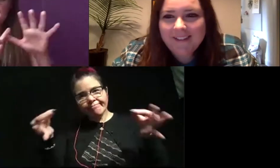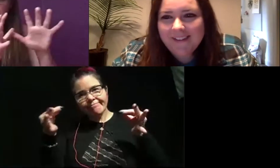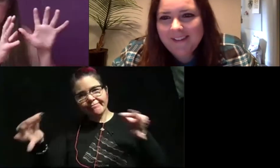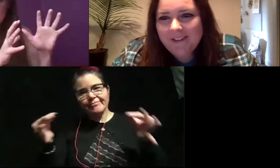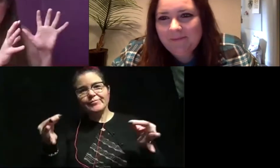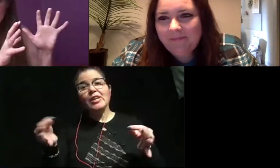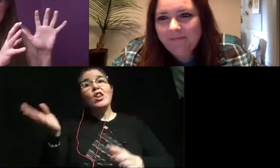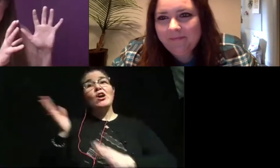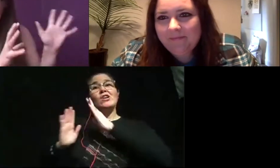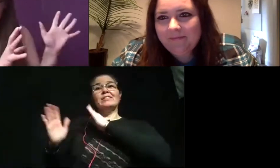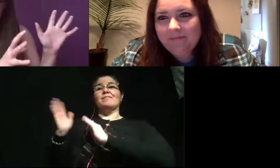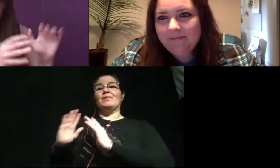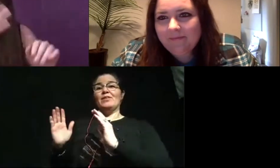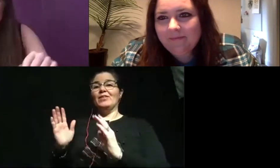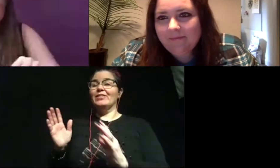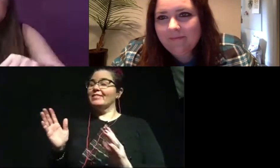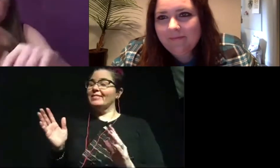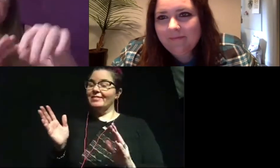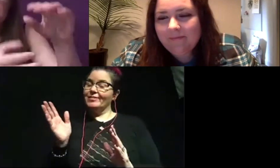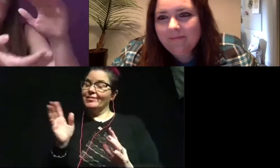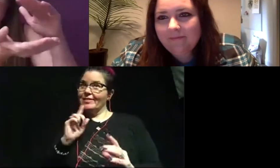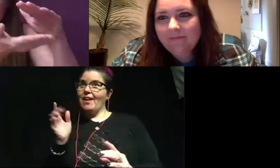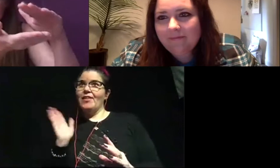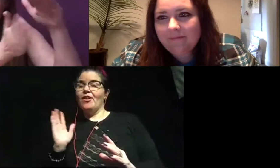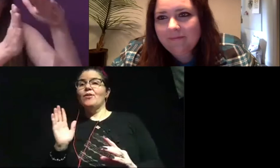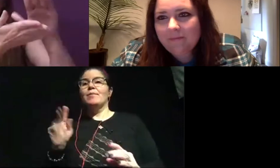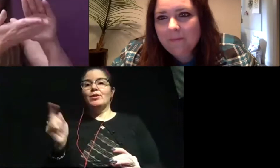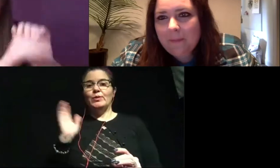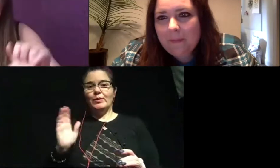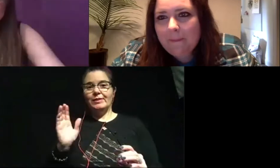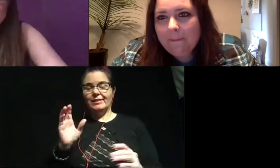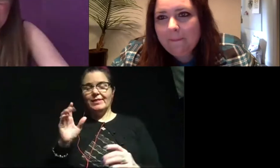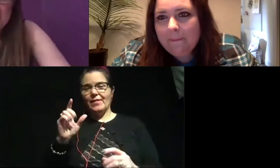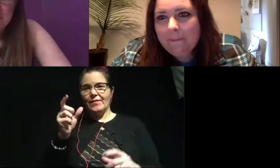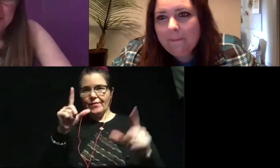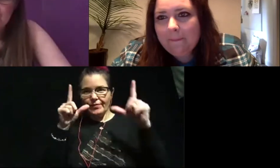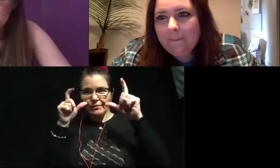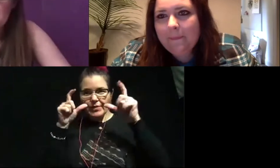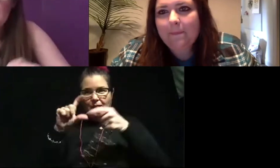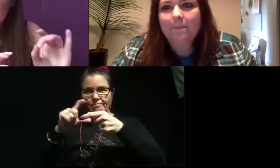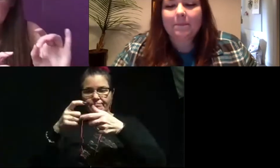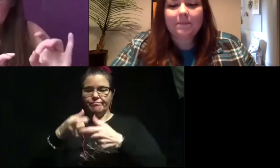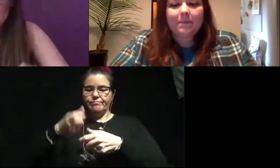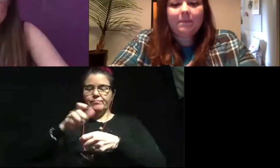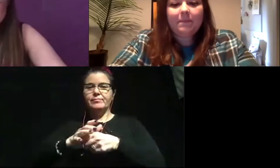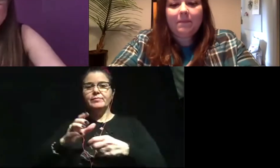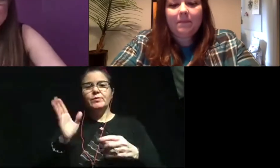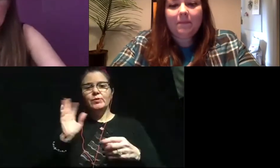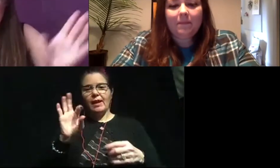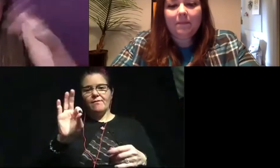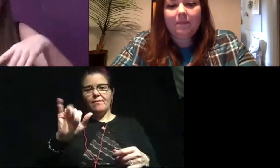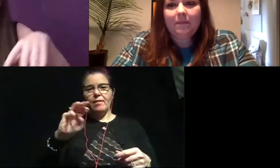long, long time ago in a land not so far away, we used to have these things called film canisters, uh, that we would use to put camera film in them.